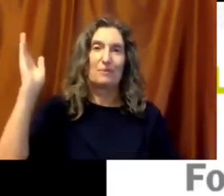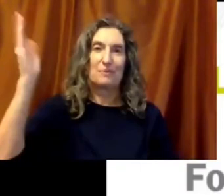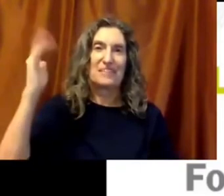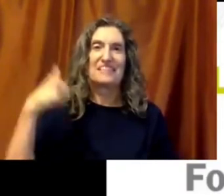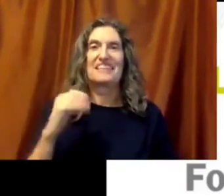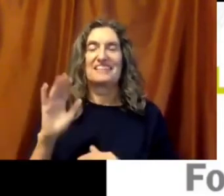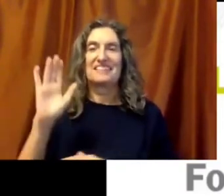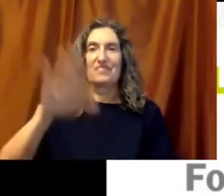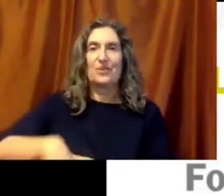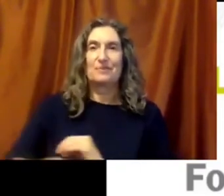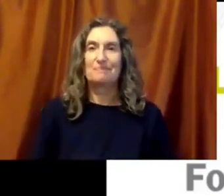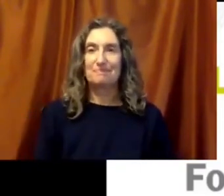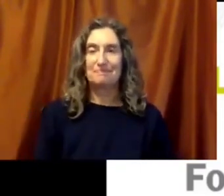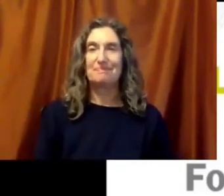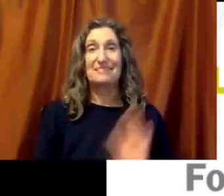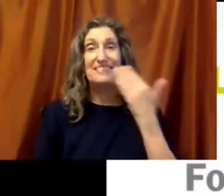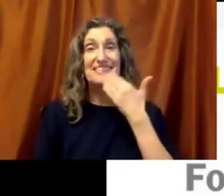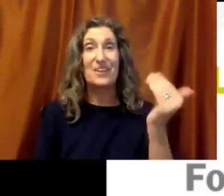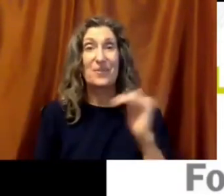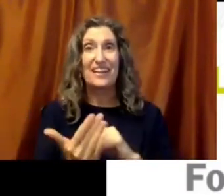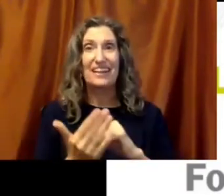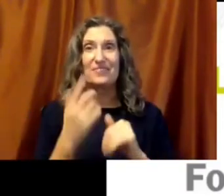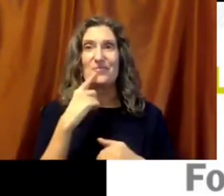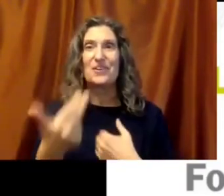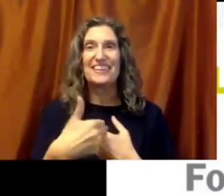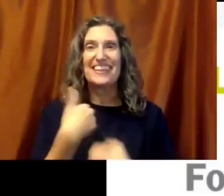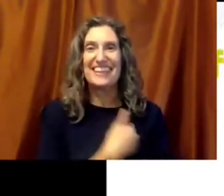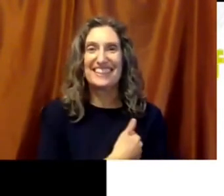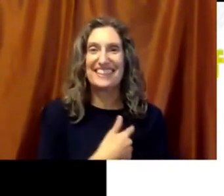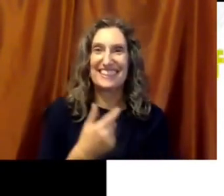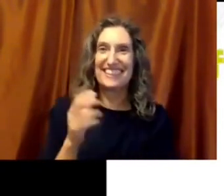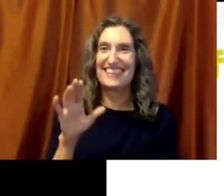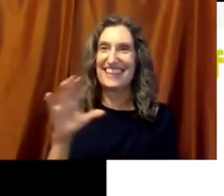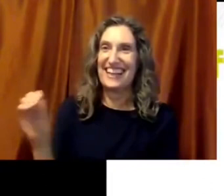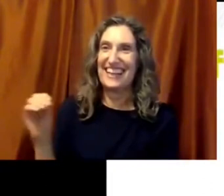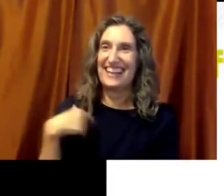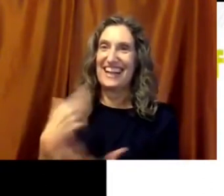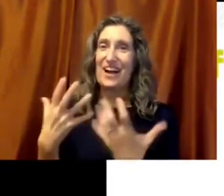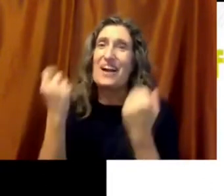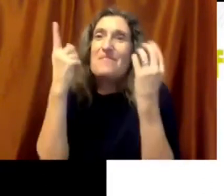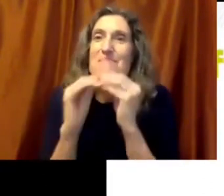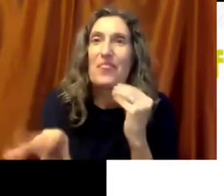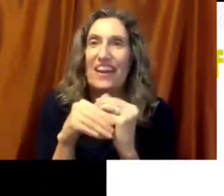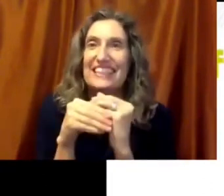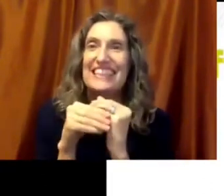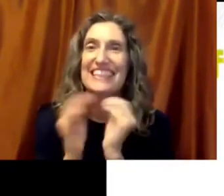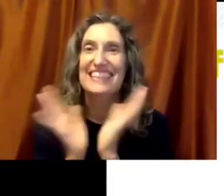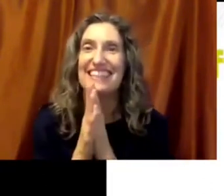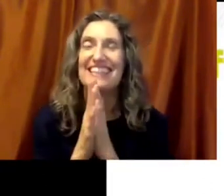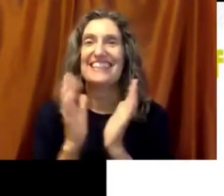and speakers heading into the afternoon. Thank you again for joining us. And I want to add one more thing.